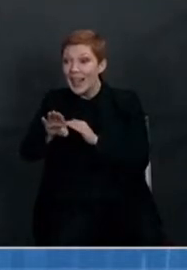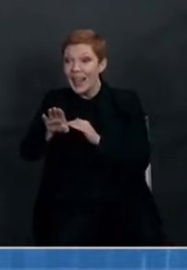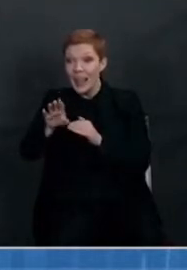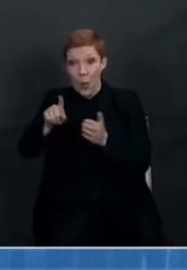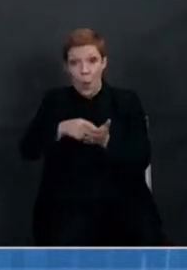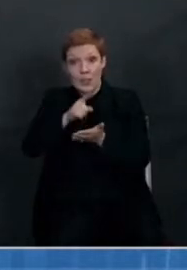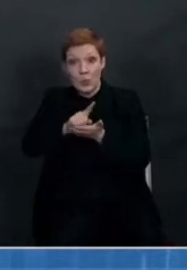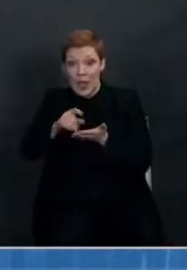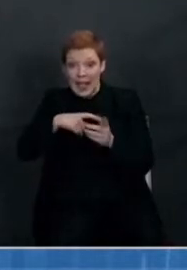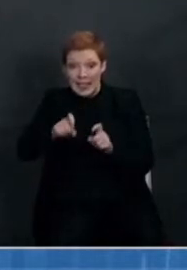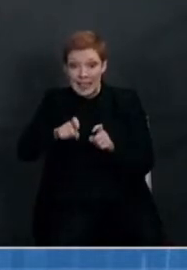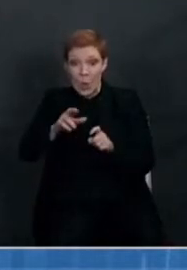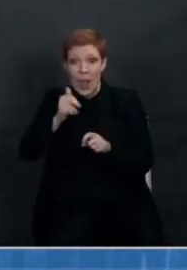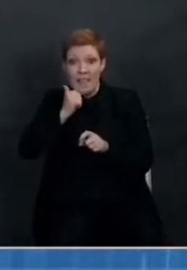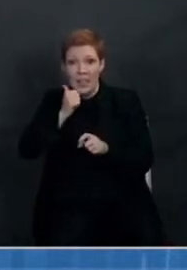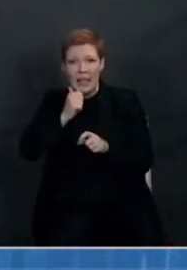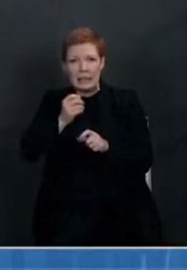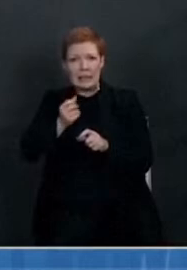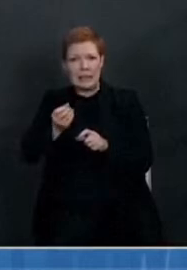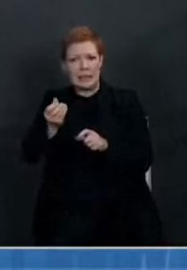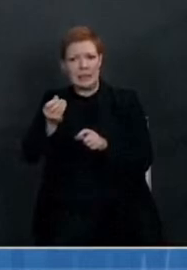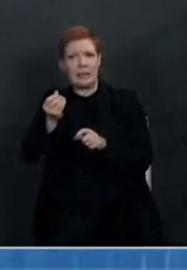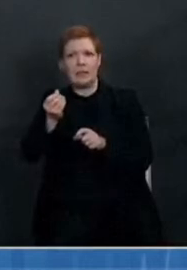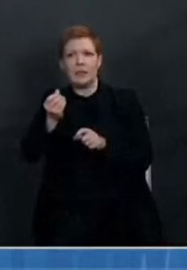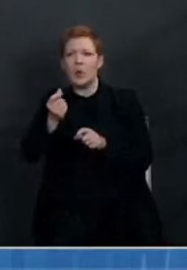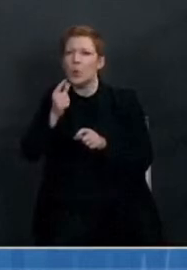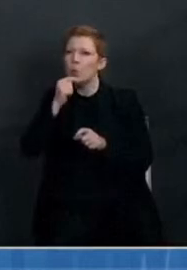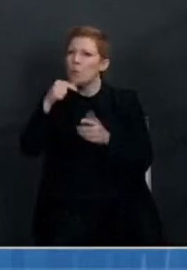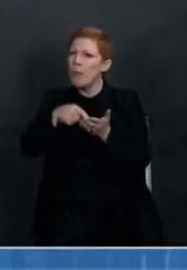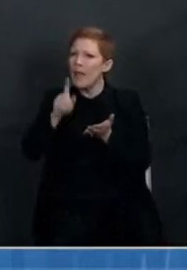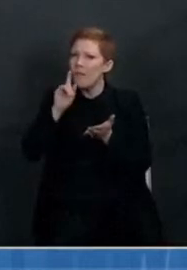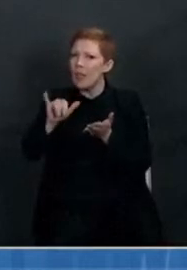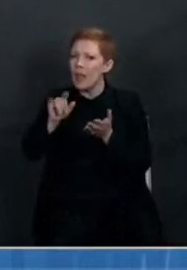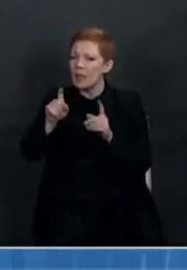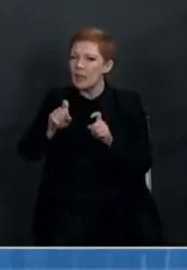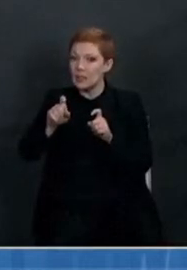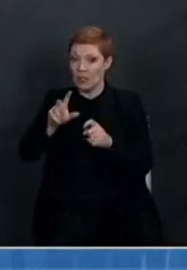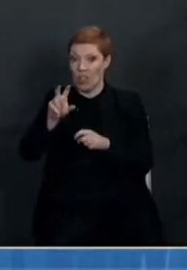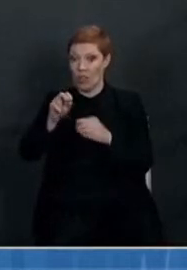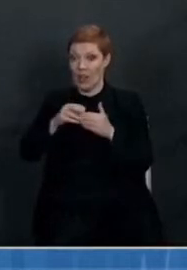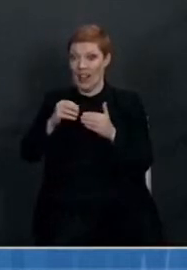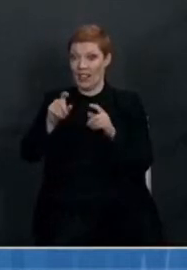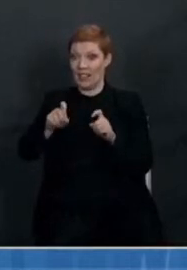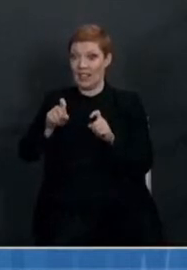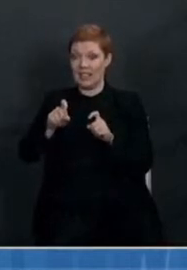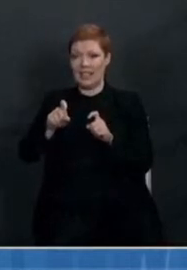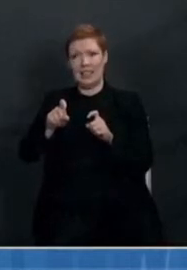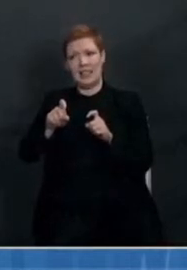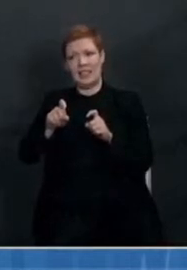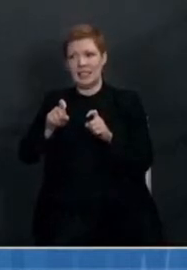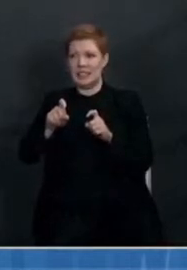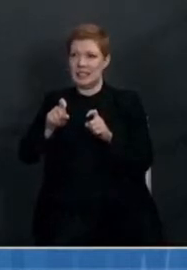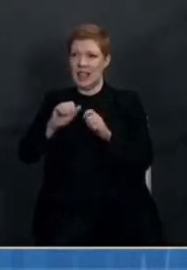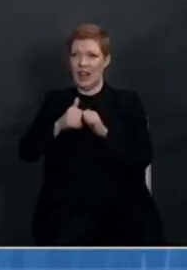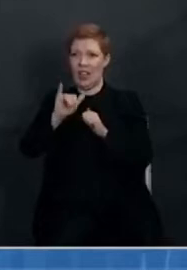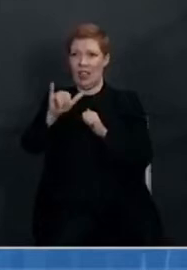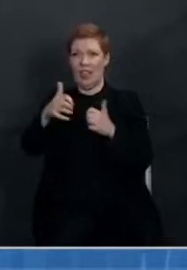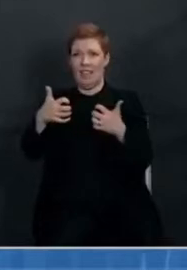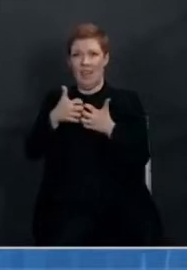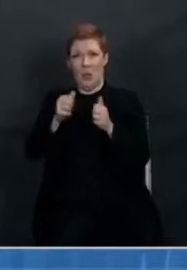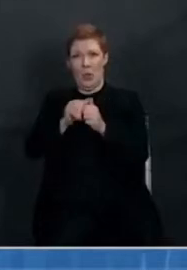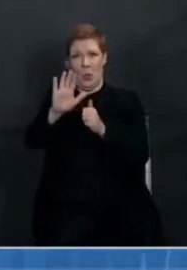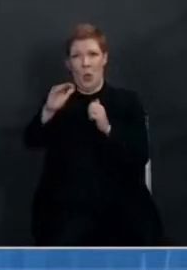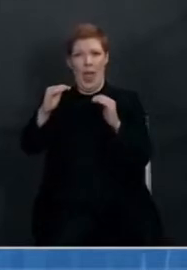So how do you really see this working? Who would be paying for these tests? How does a $30 test fit with your equity